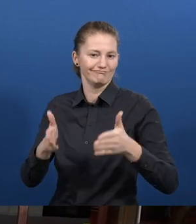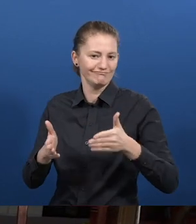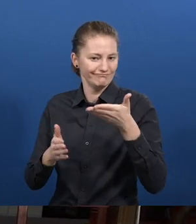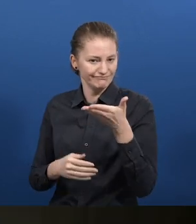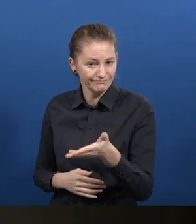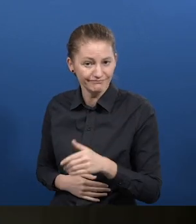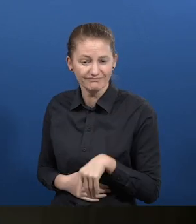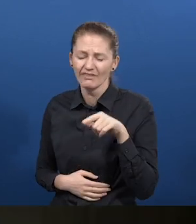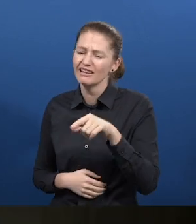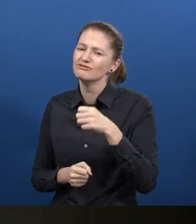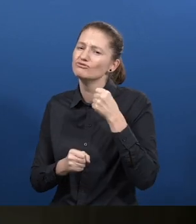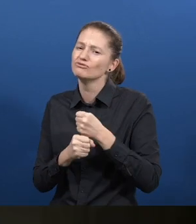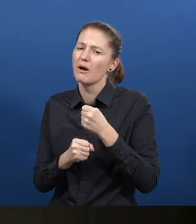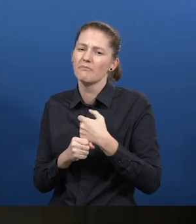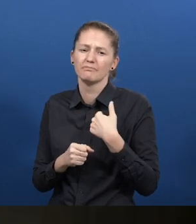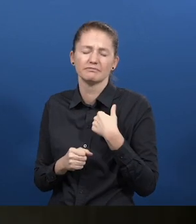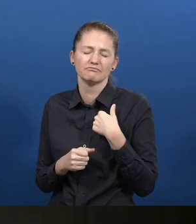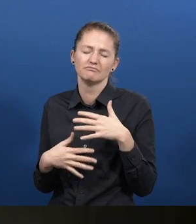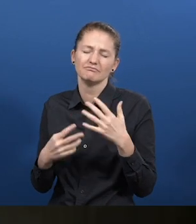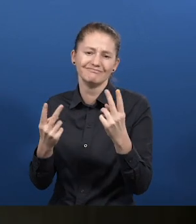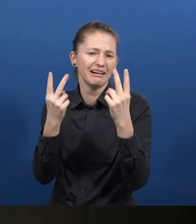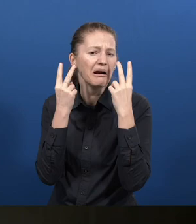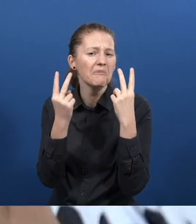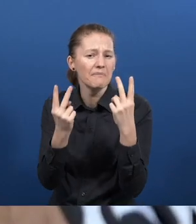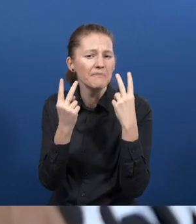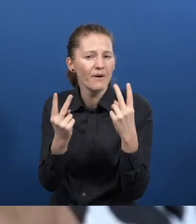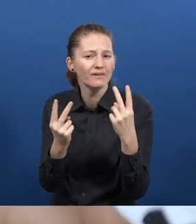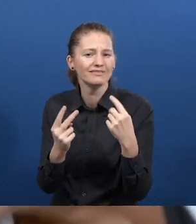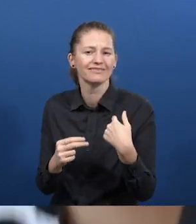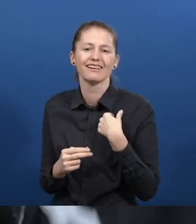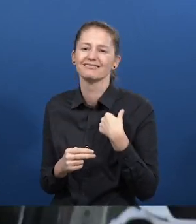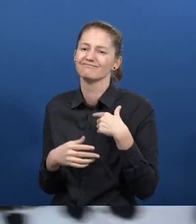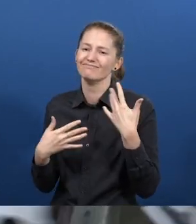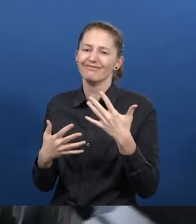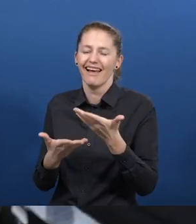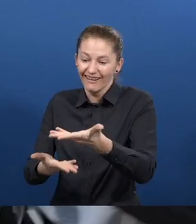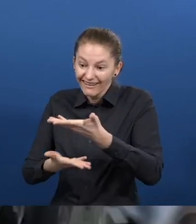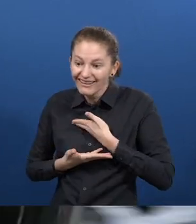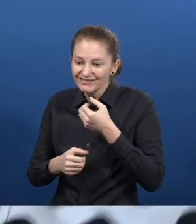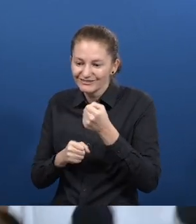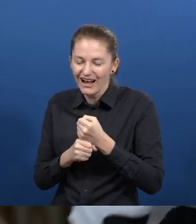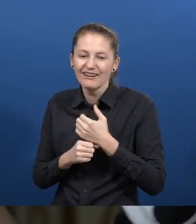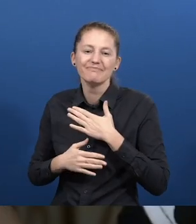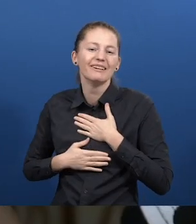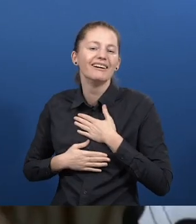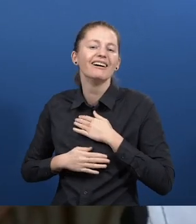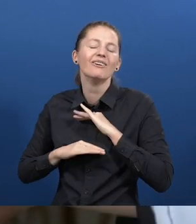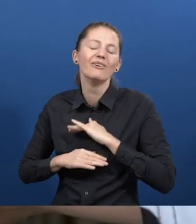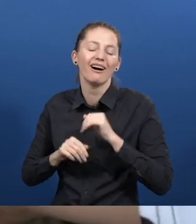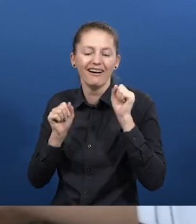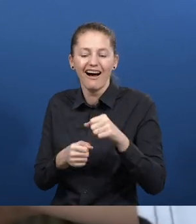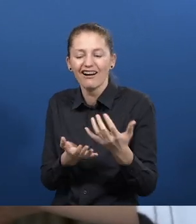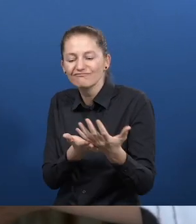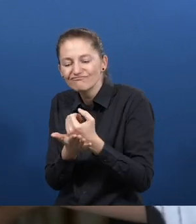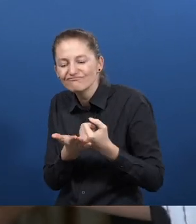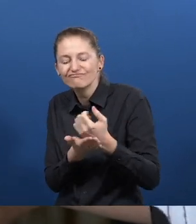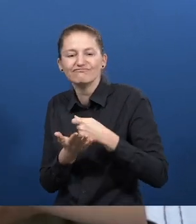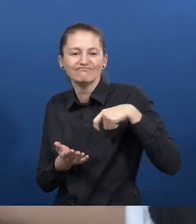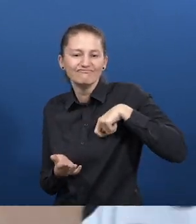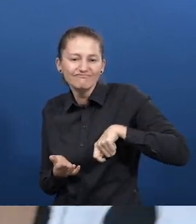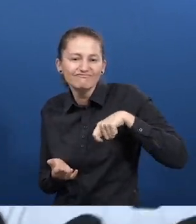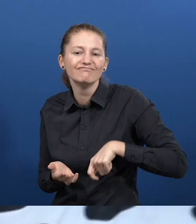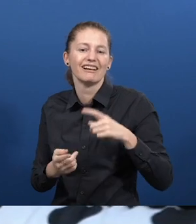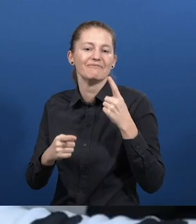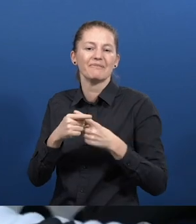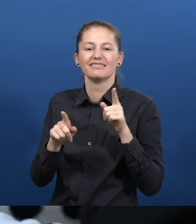I'm running a laundry shop. This job is so important for me because I've got a certain job that I can earn a living and I can also